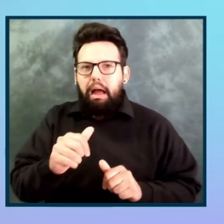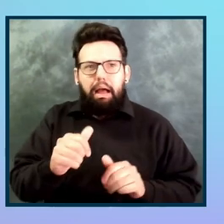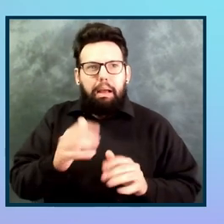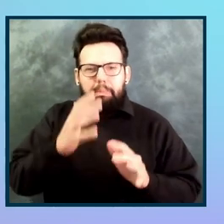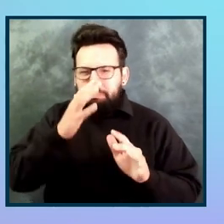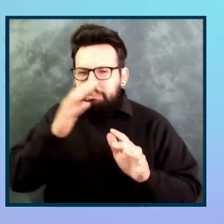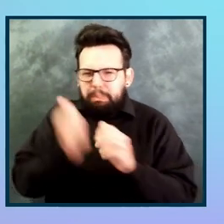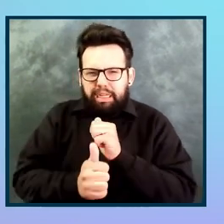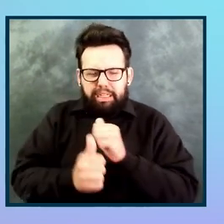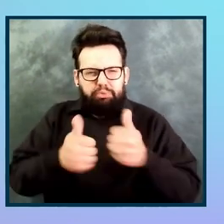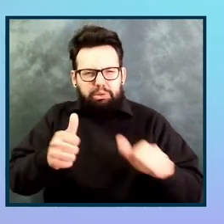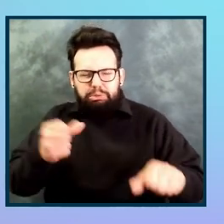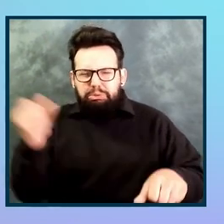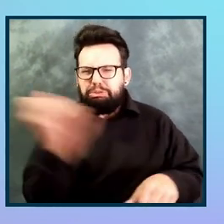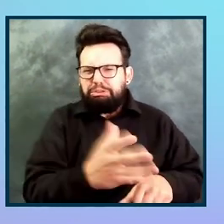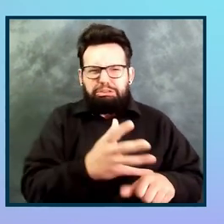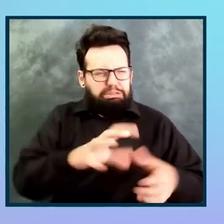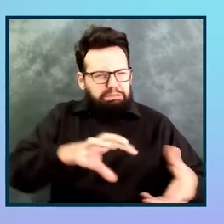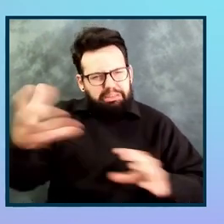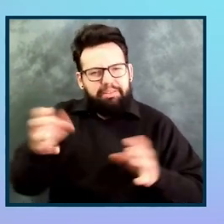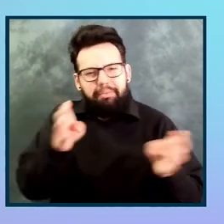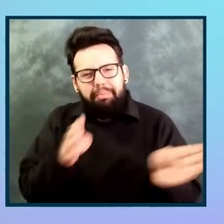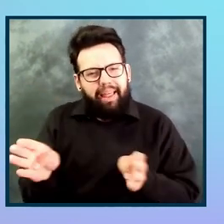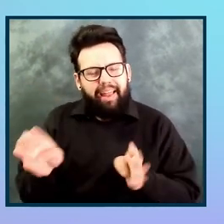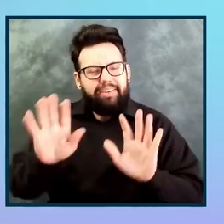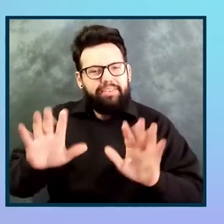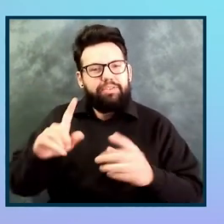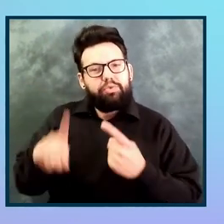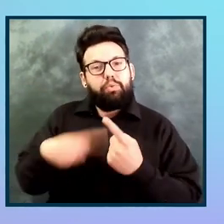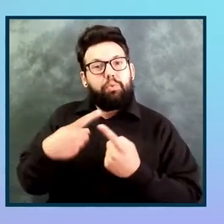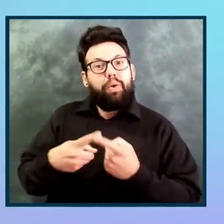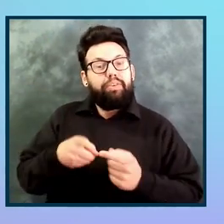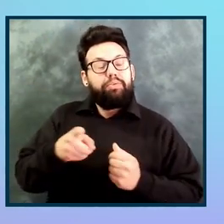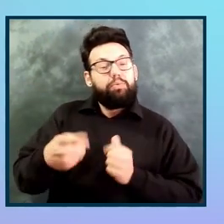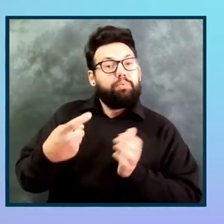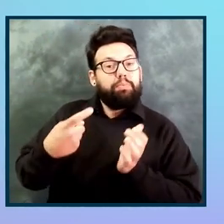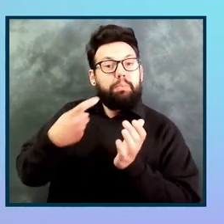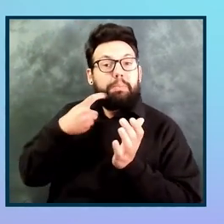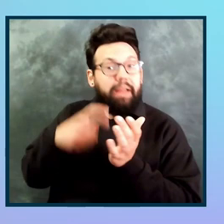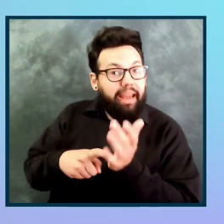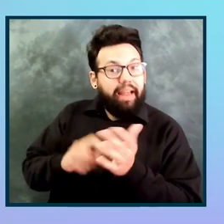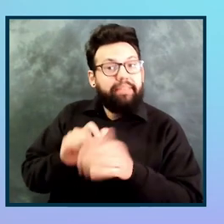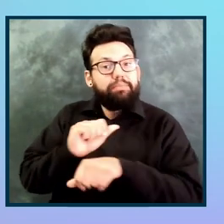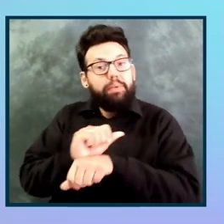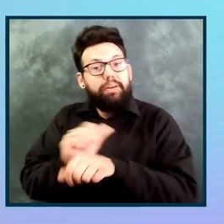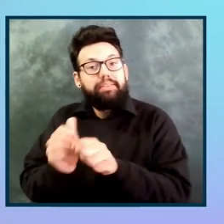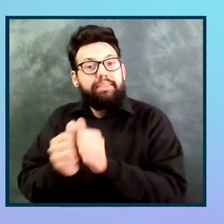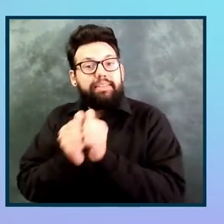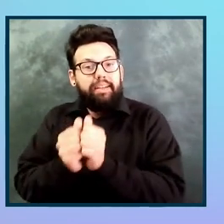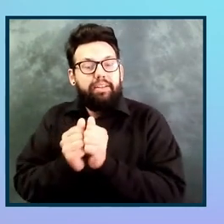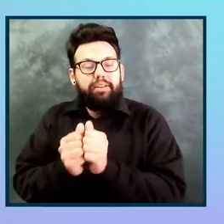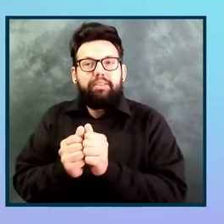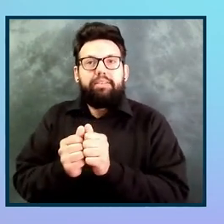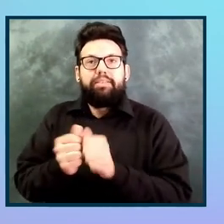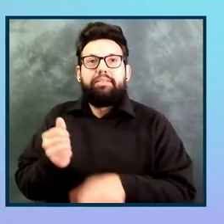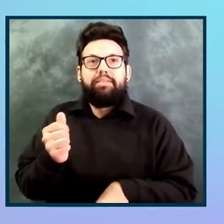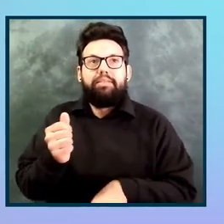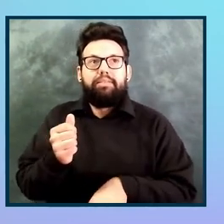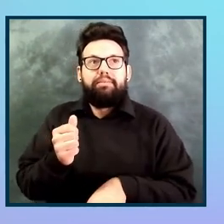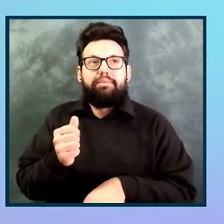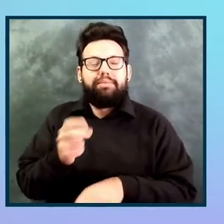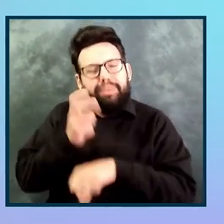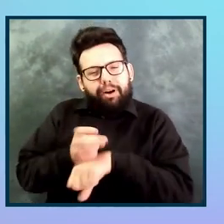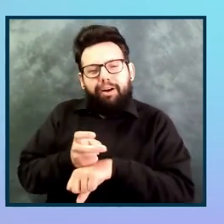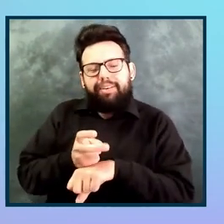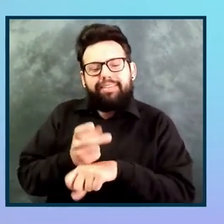that when you're working with someone, especially these days, it's hard to know the kind of struggles that someone may be